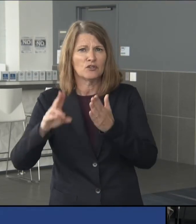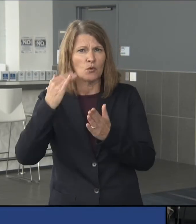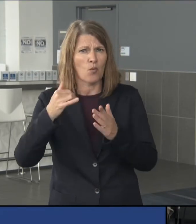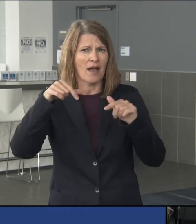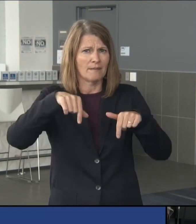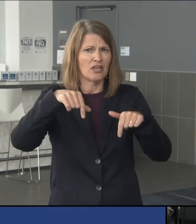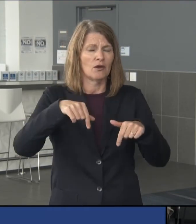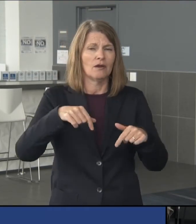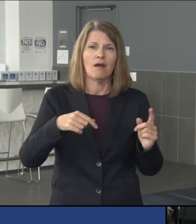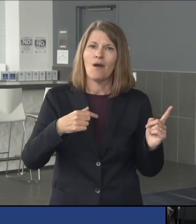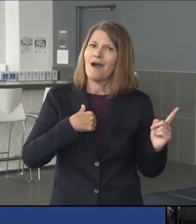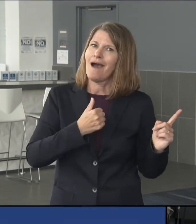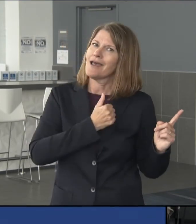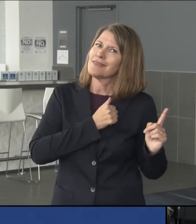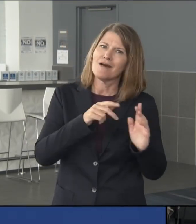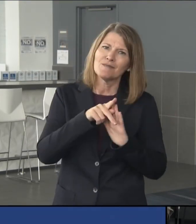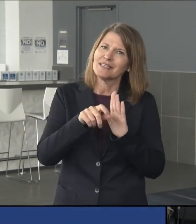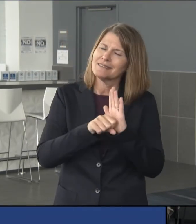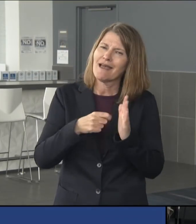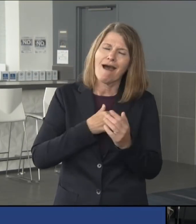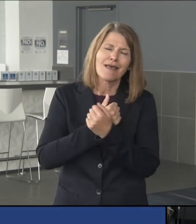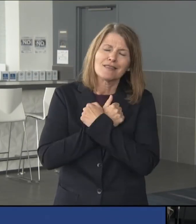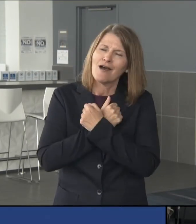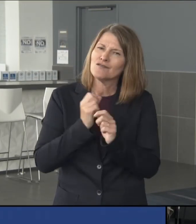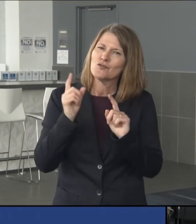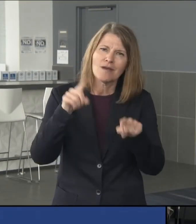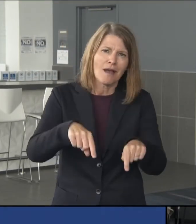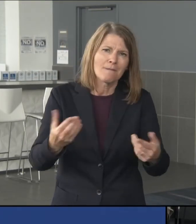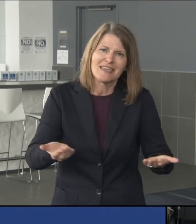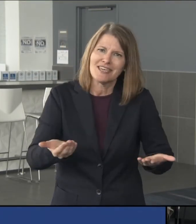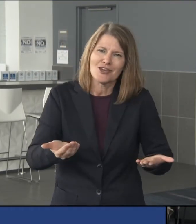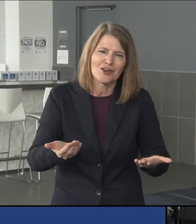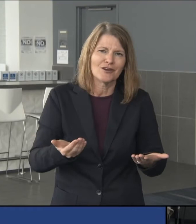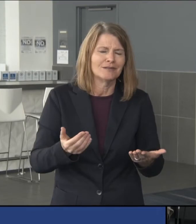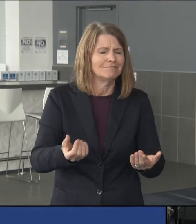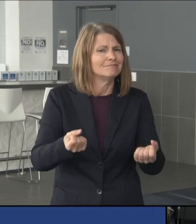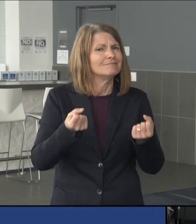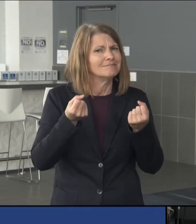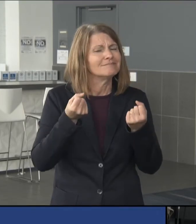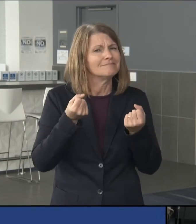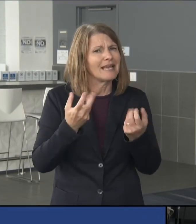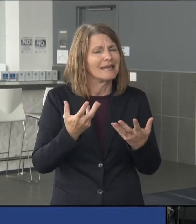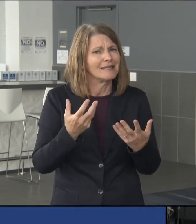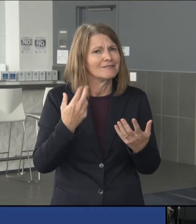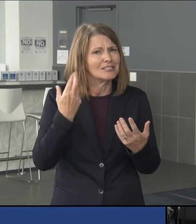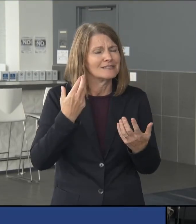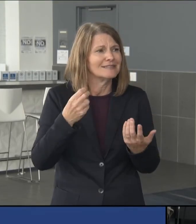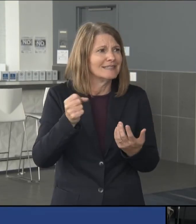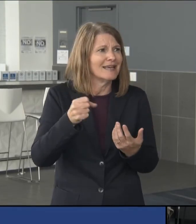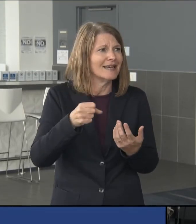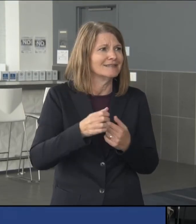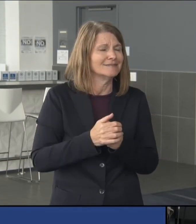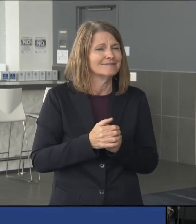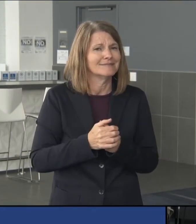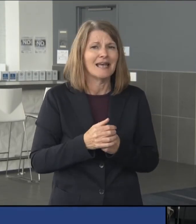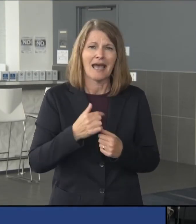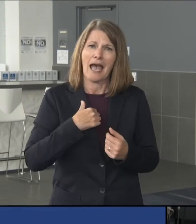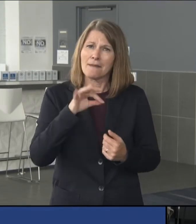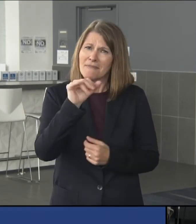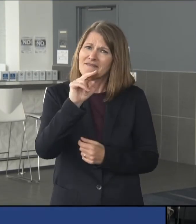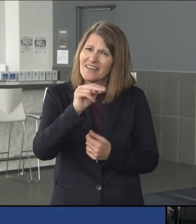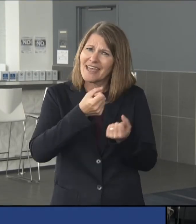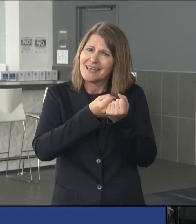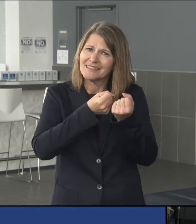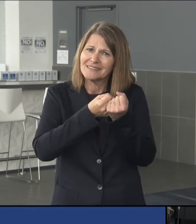I love Penn State. I love to come here. mean, there are a lot of, yeah, that's right. I'm a fan,